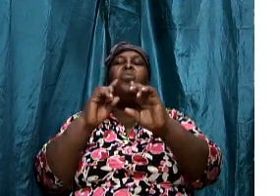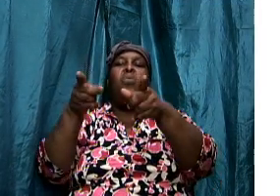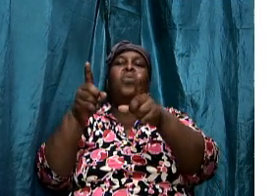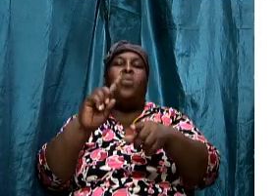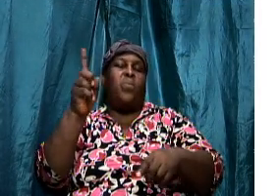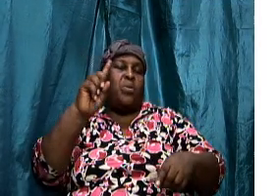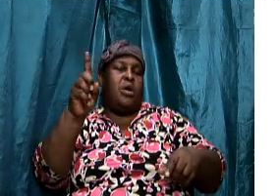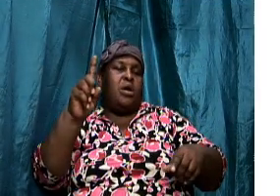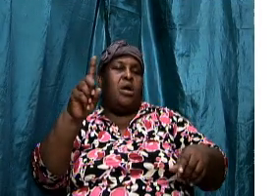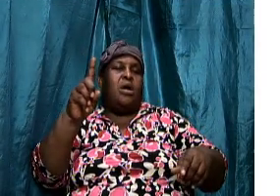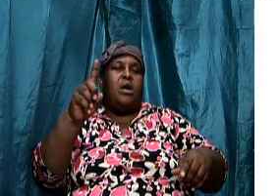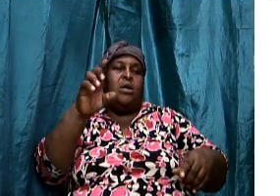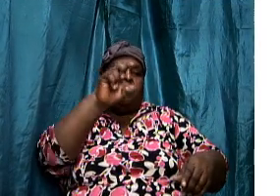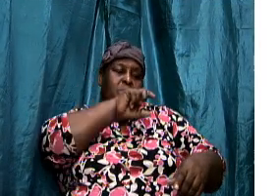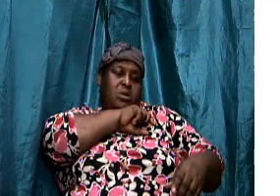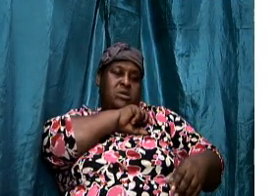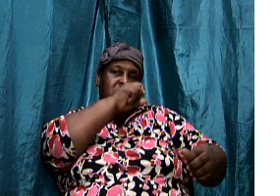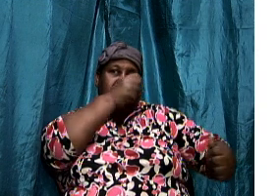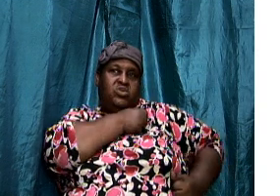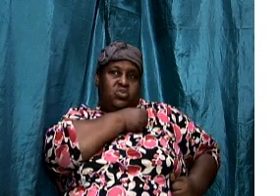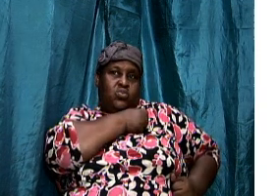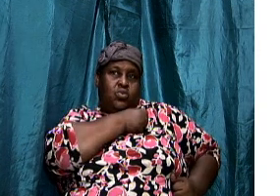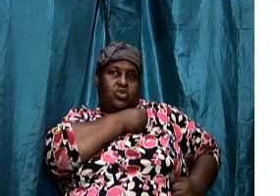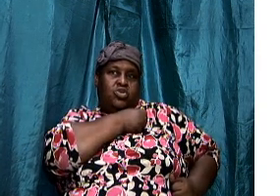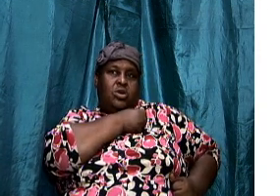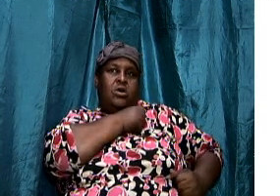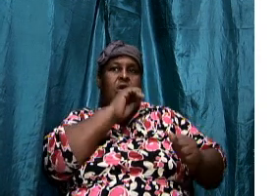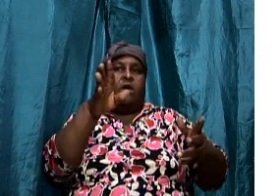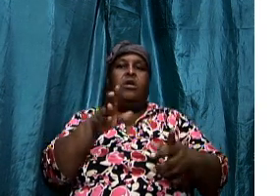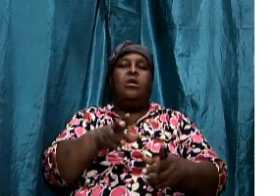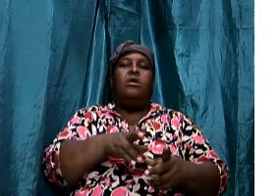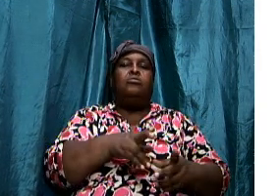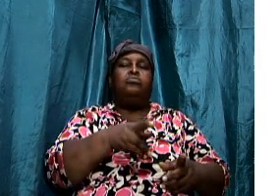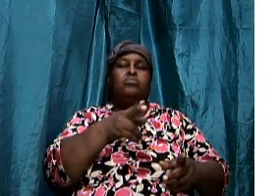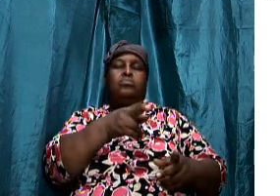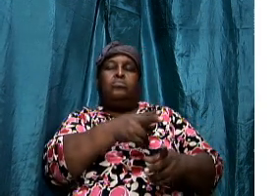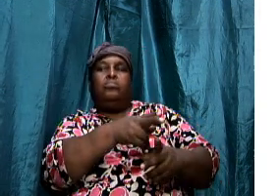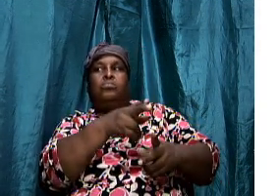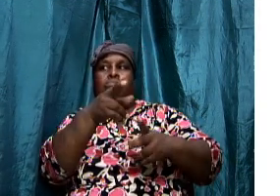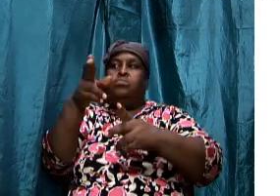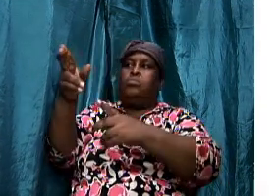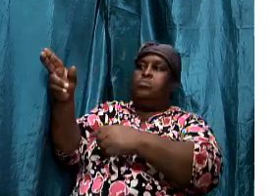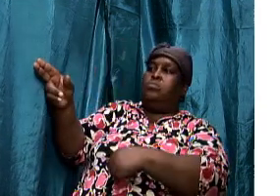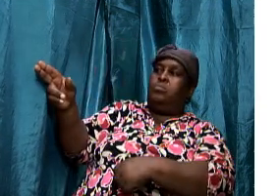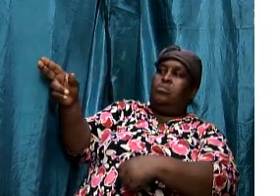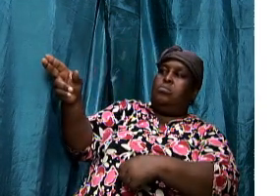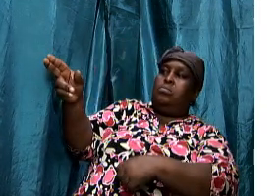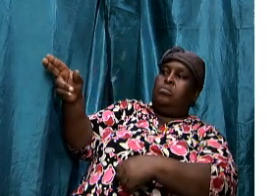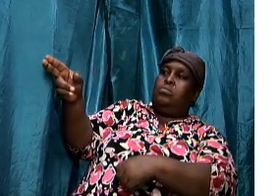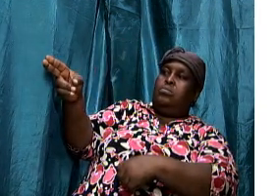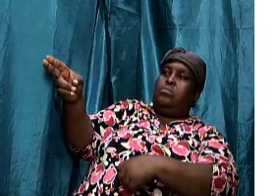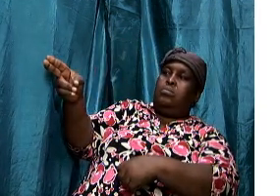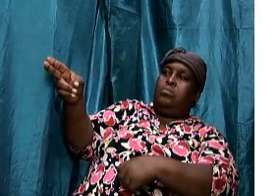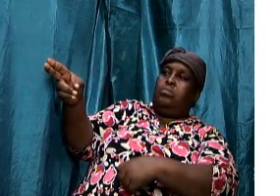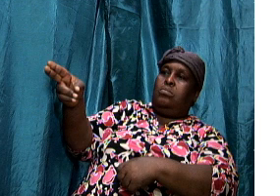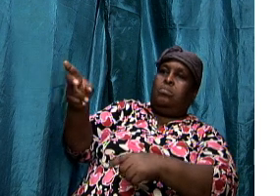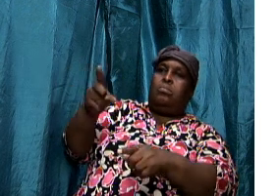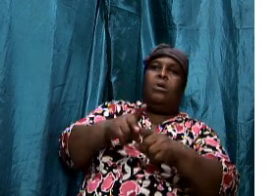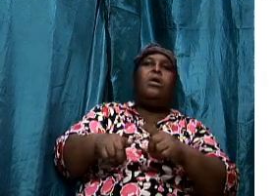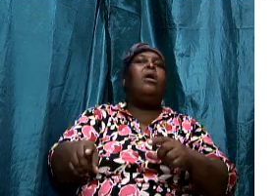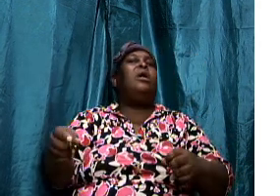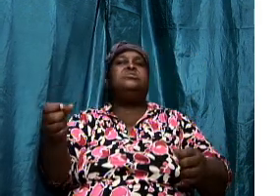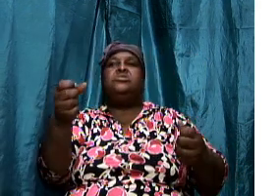would have been taking cover and turn their guns on them. Because they don't have any aggressive,